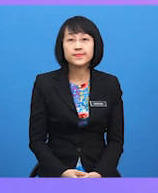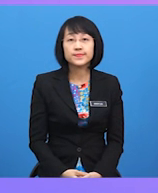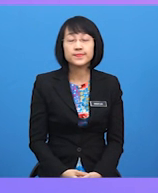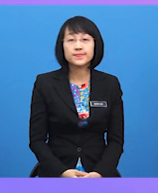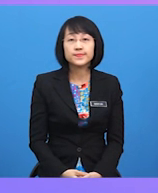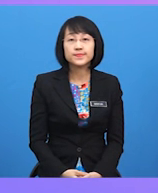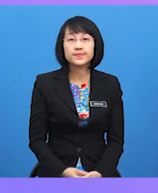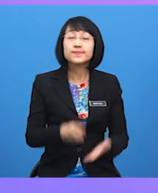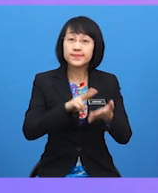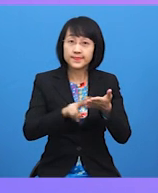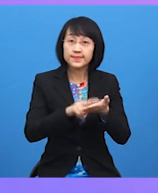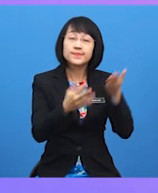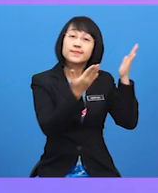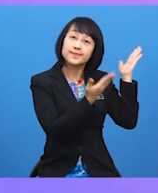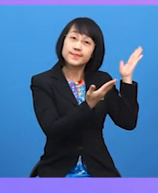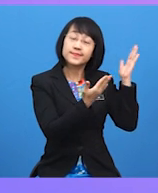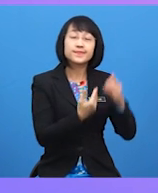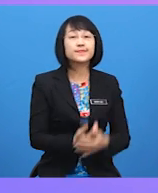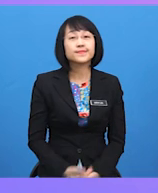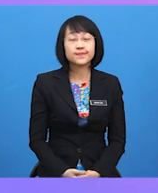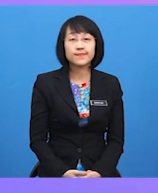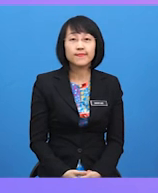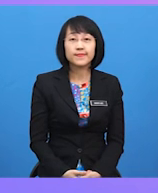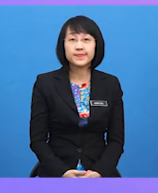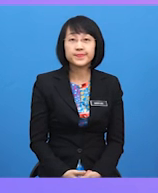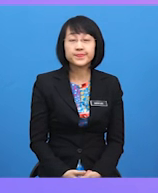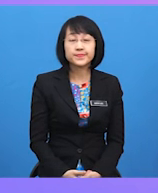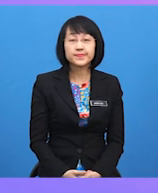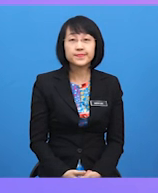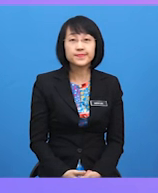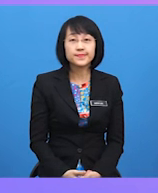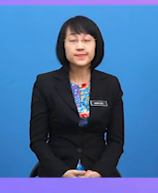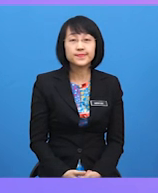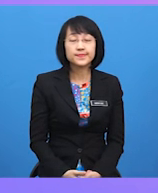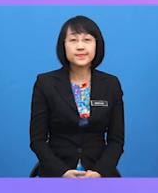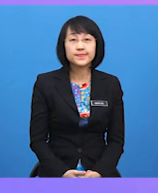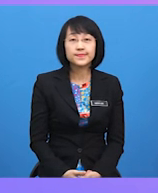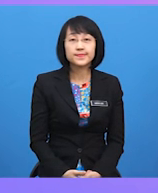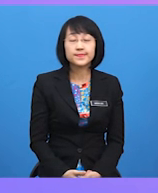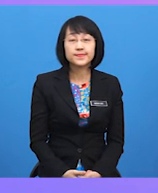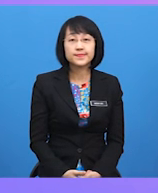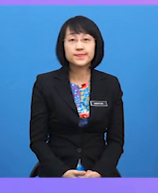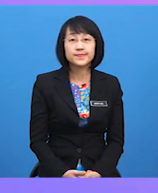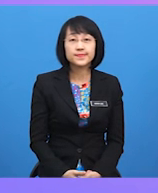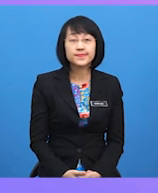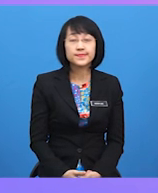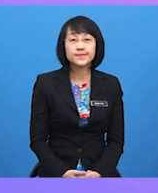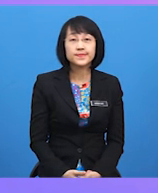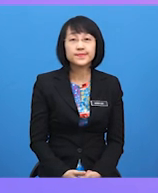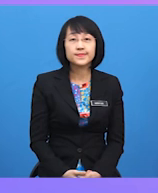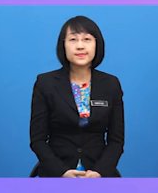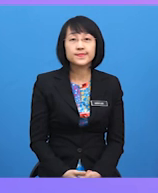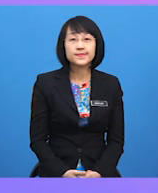You could have a drink. You could have milk. You